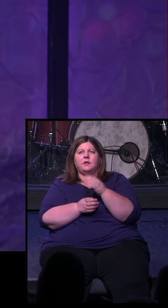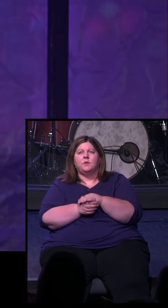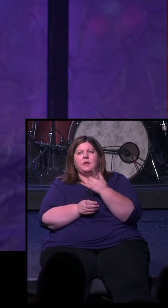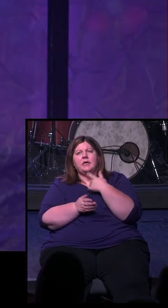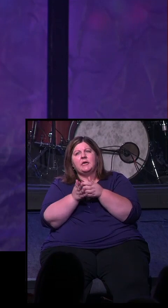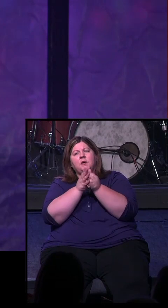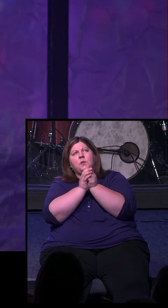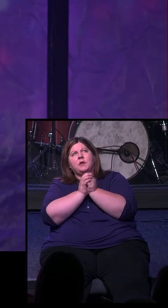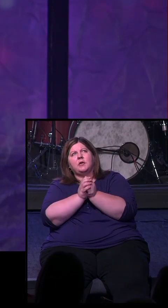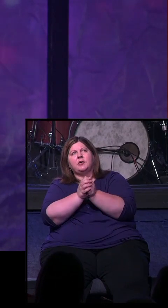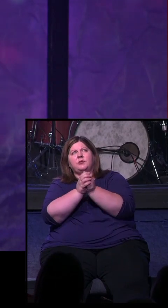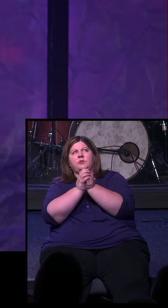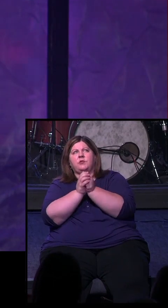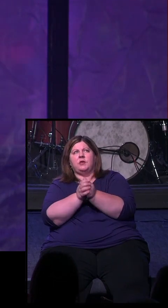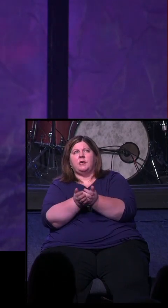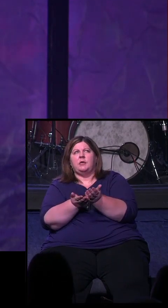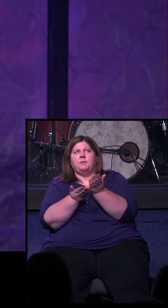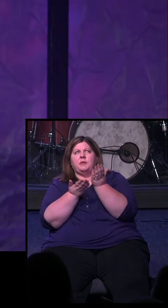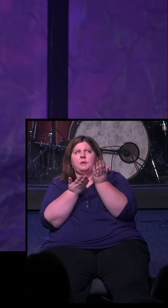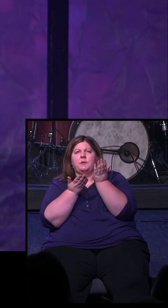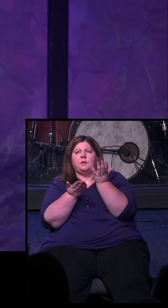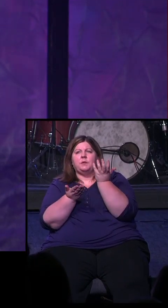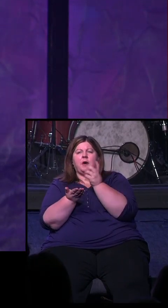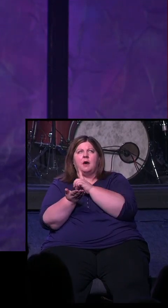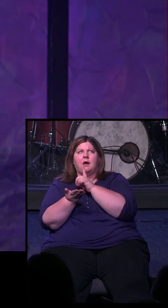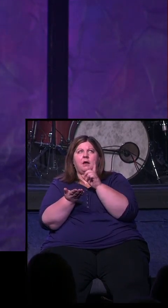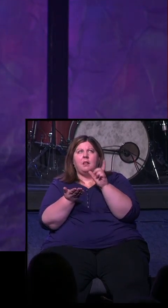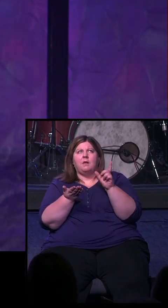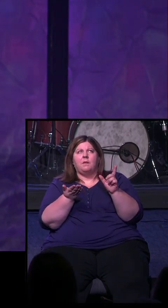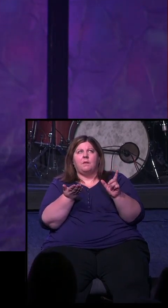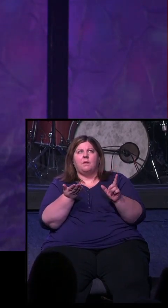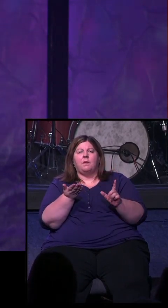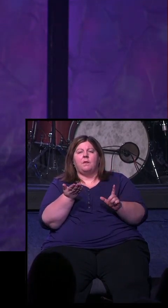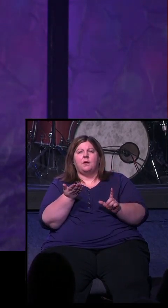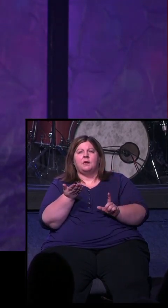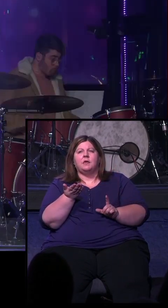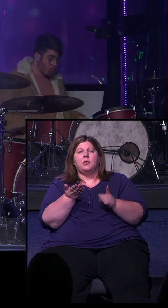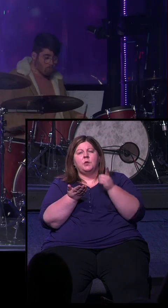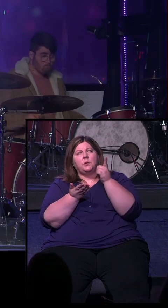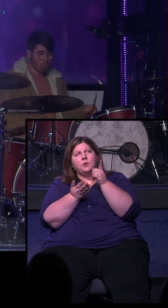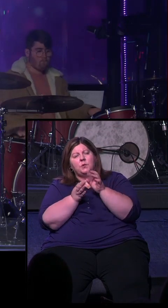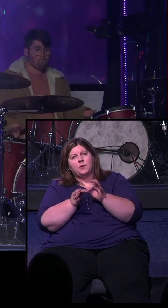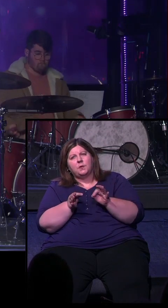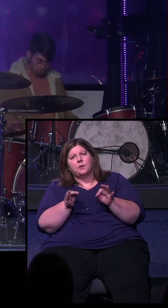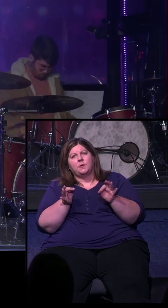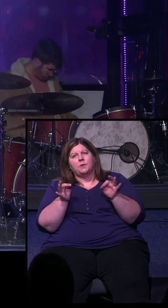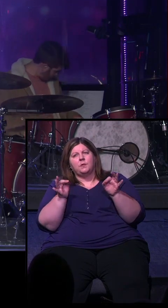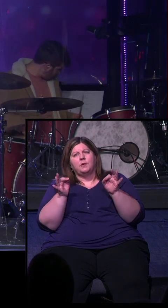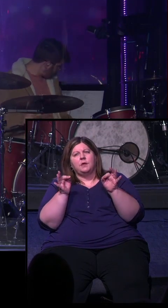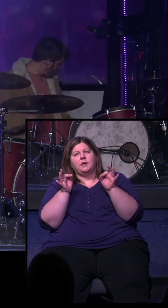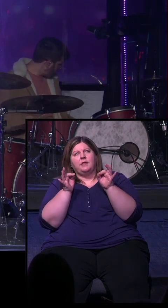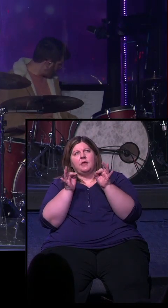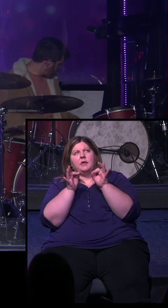We worship you, our Lord. Why? We are